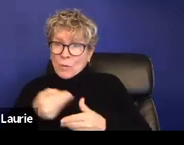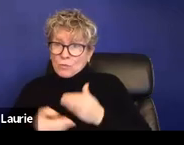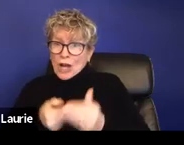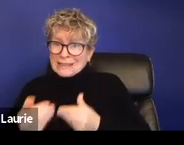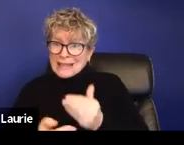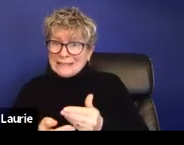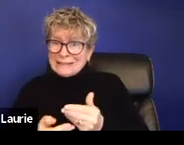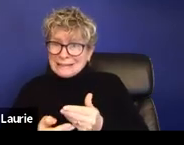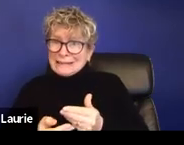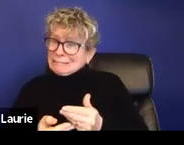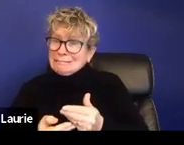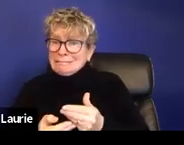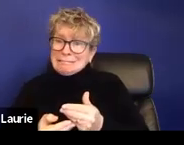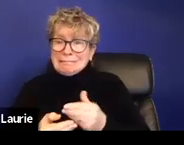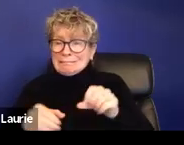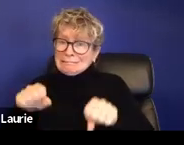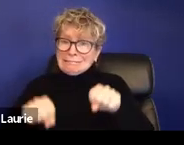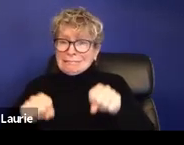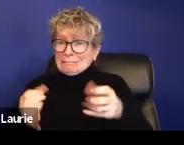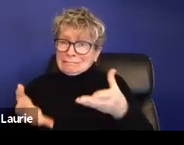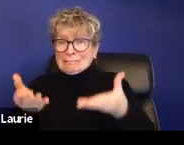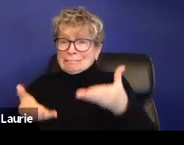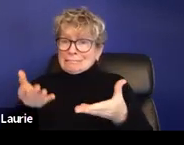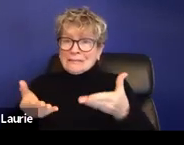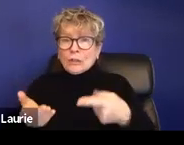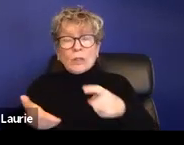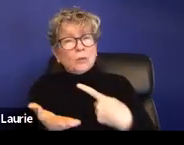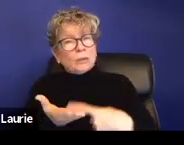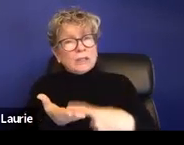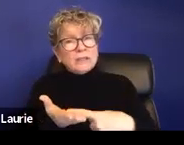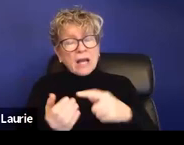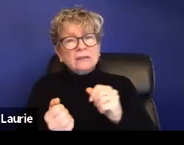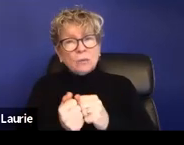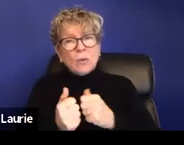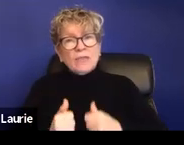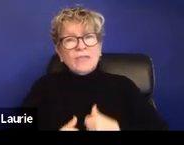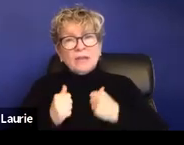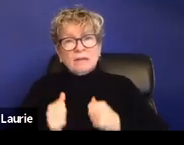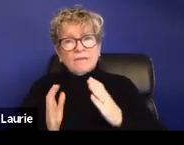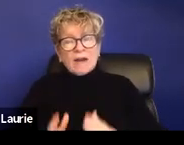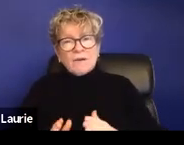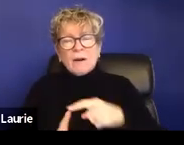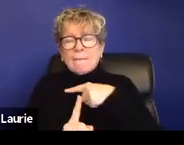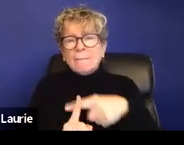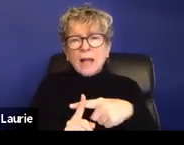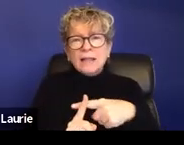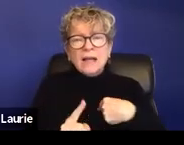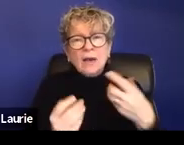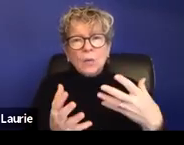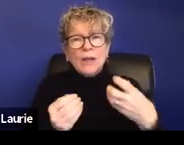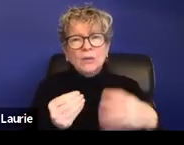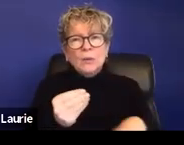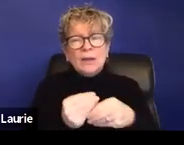process? So it's something to discuss with the survivor. I also do want to say, just because the,